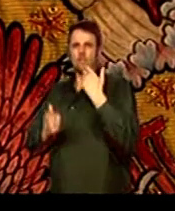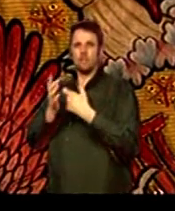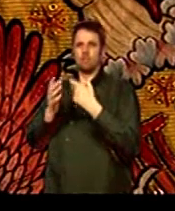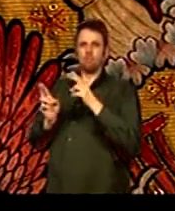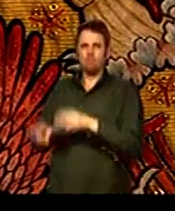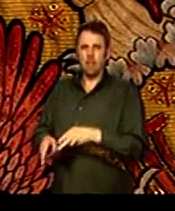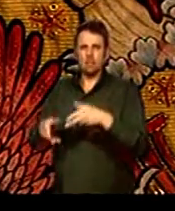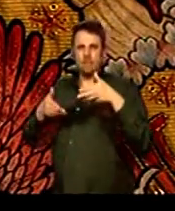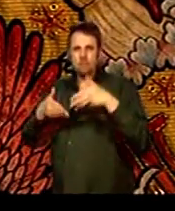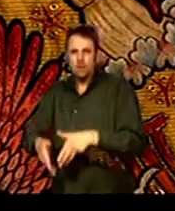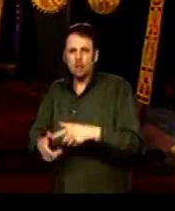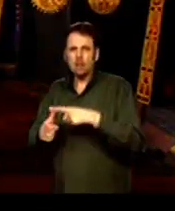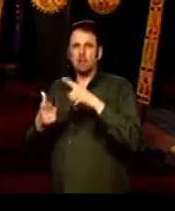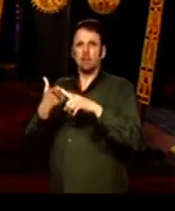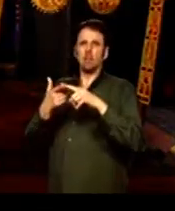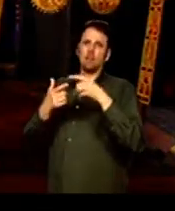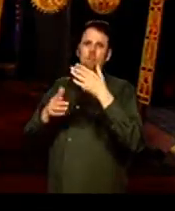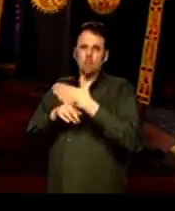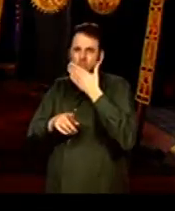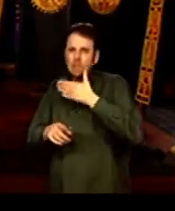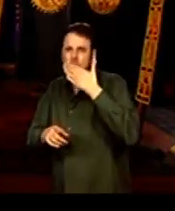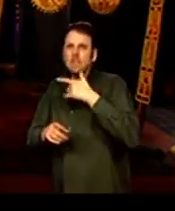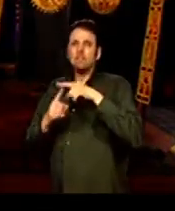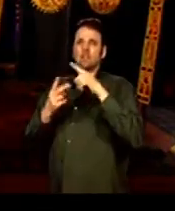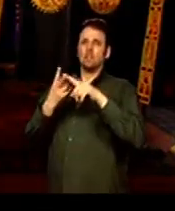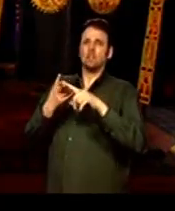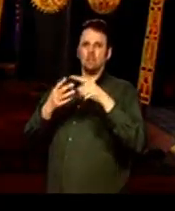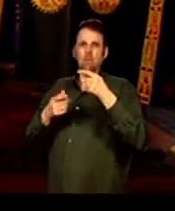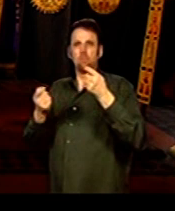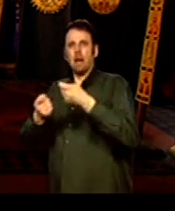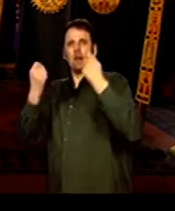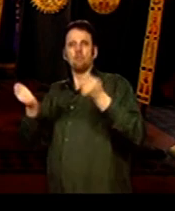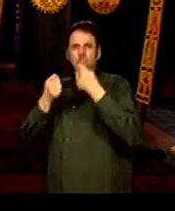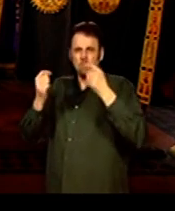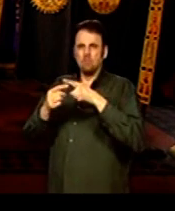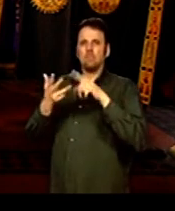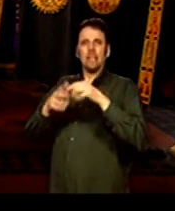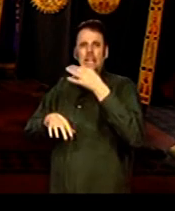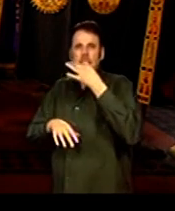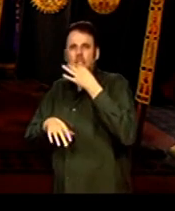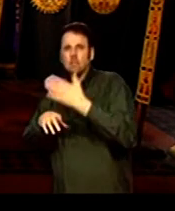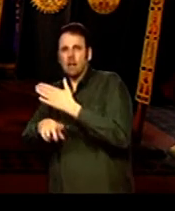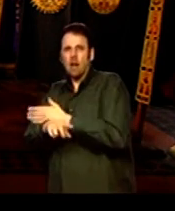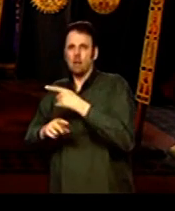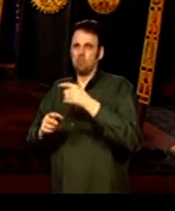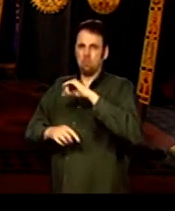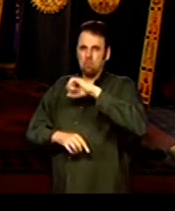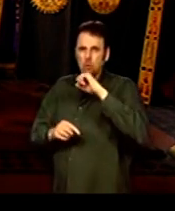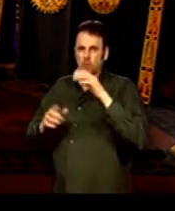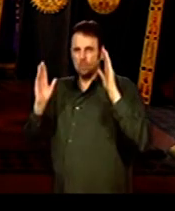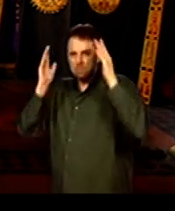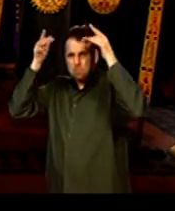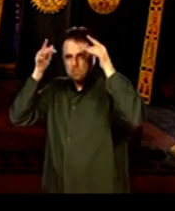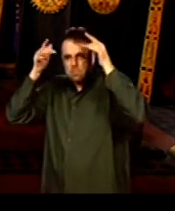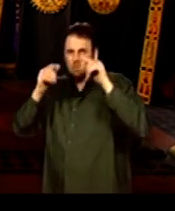Requiem Mass, Advent, Pentecost and Easter. And there's even a bishop's mitre that was the first to be used in London since